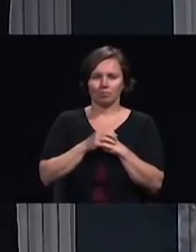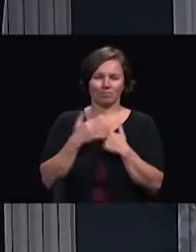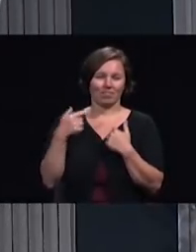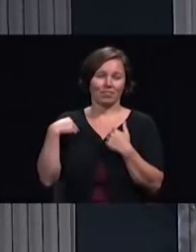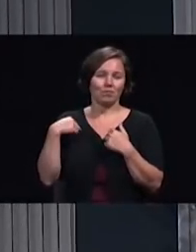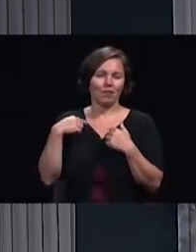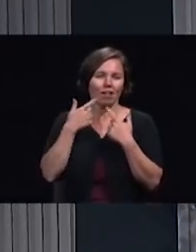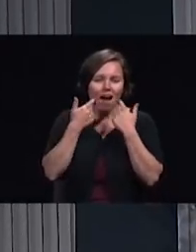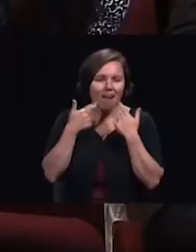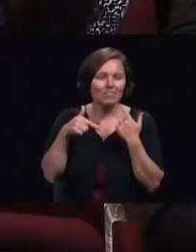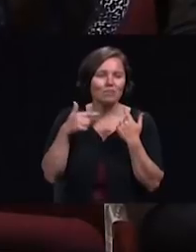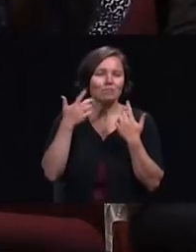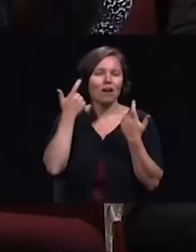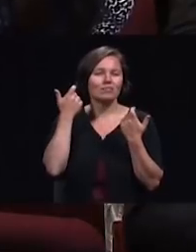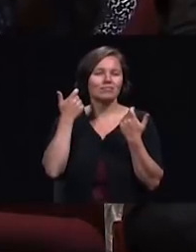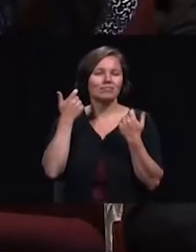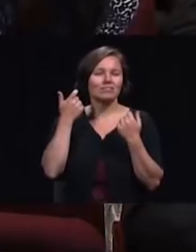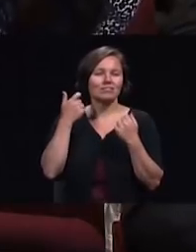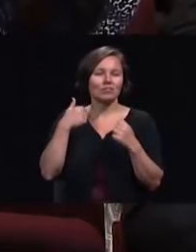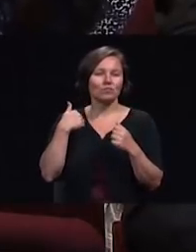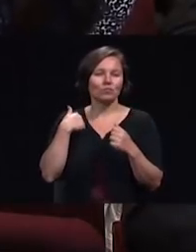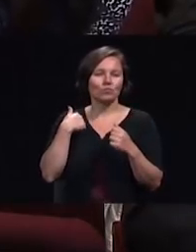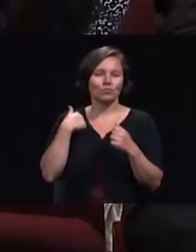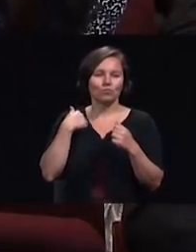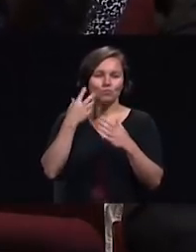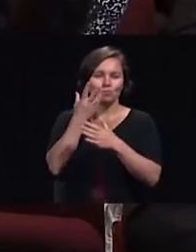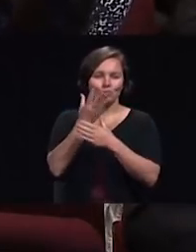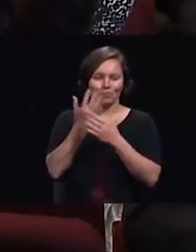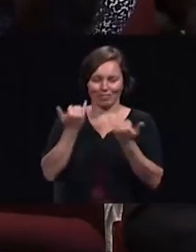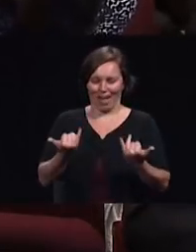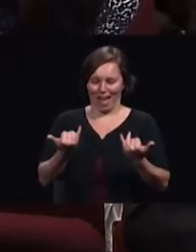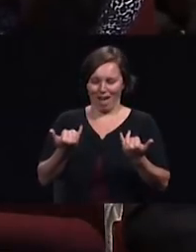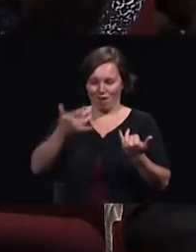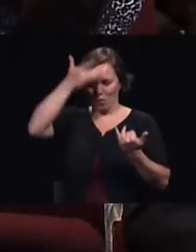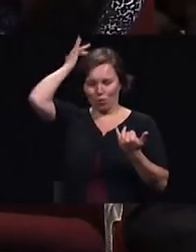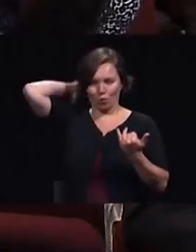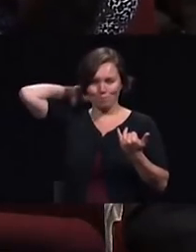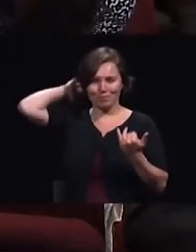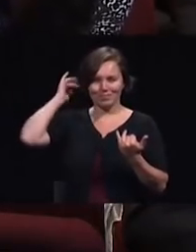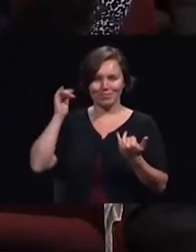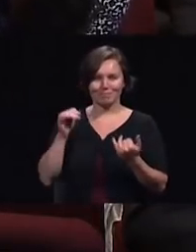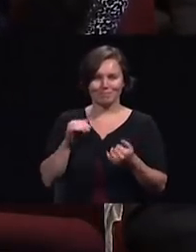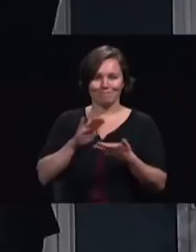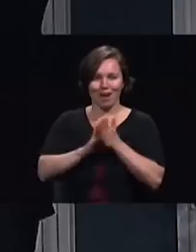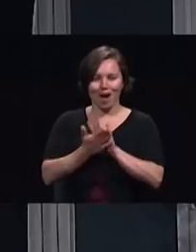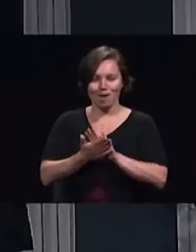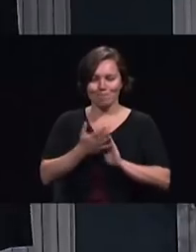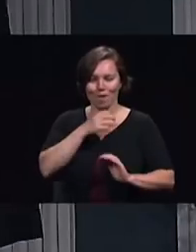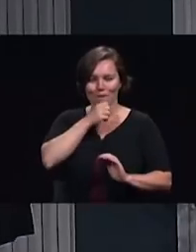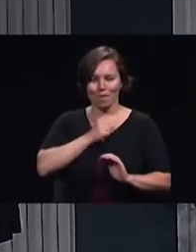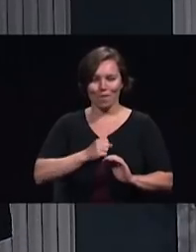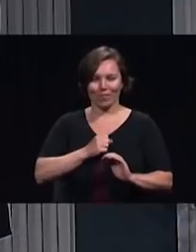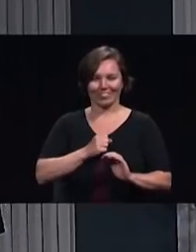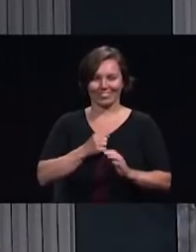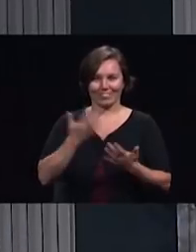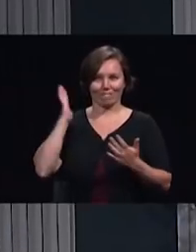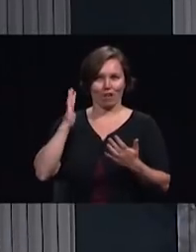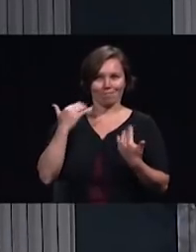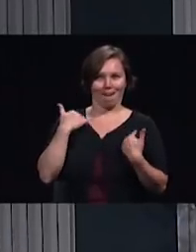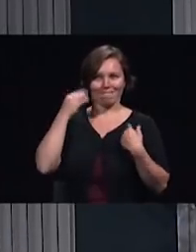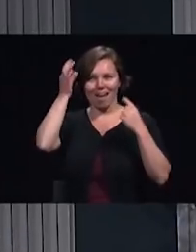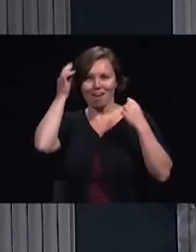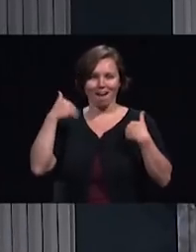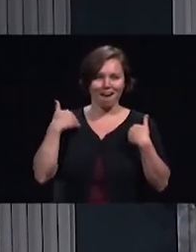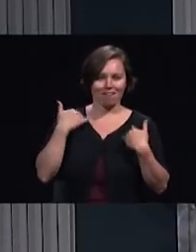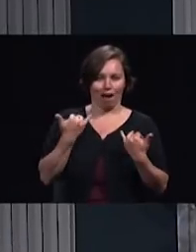in Thai in Thai there's a there's a Thai saying that I learned when I worked with Pastor Sam and Pastor Somchai that